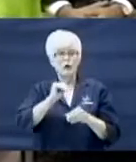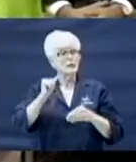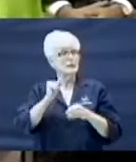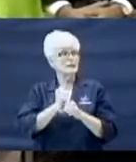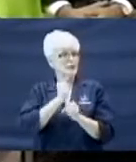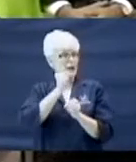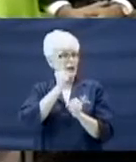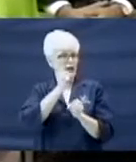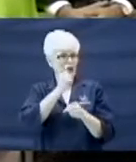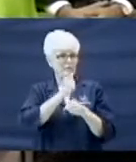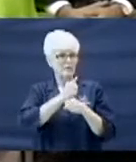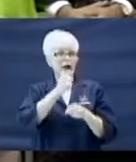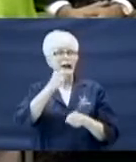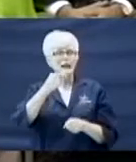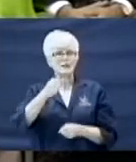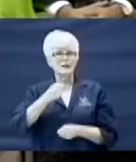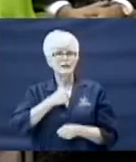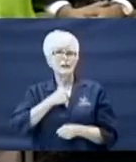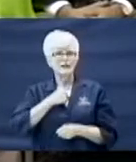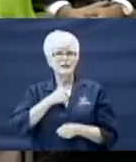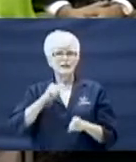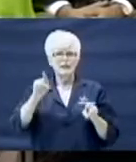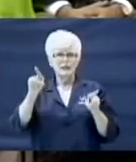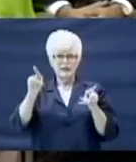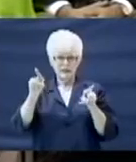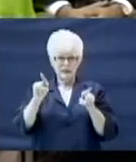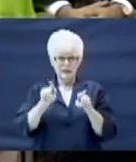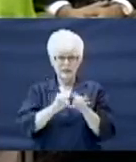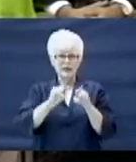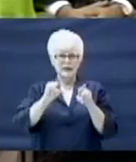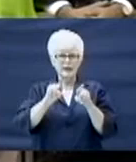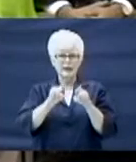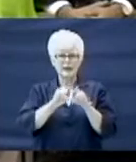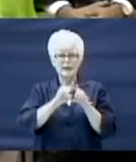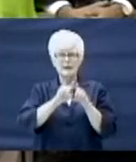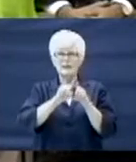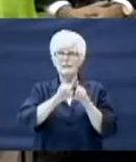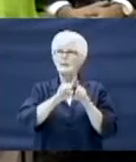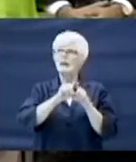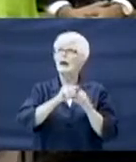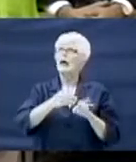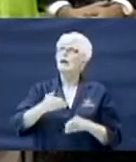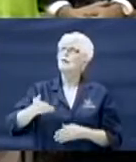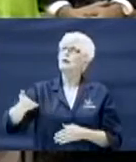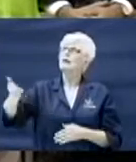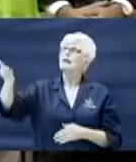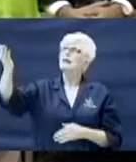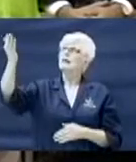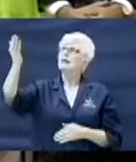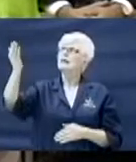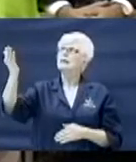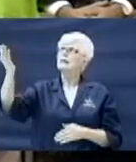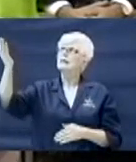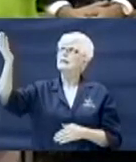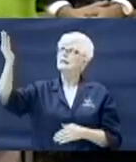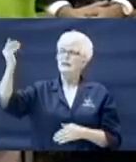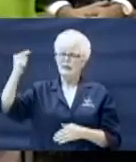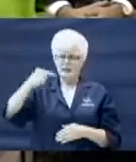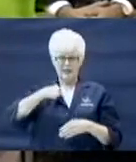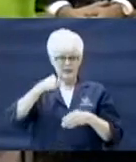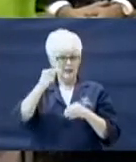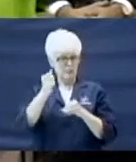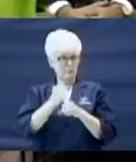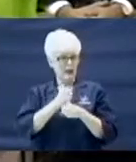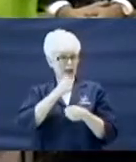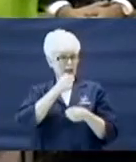makes me, Into His likeness He passions